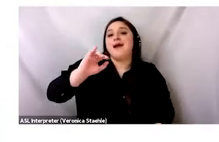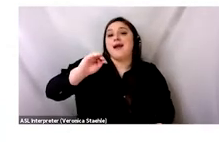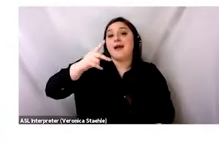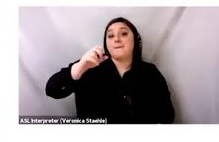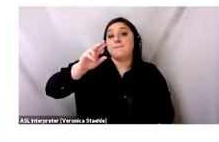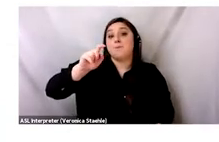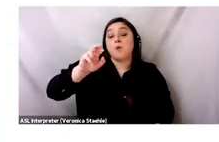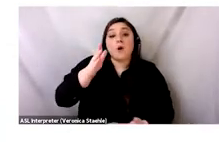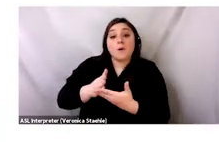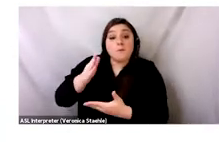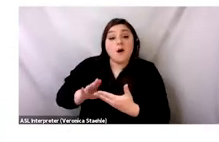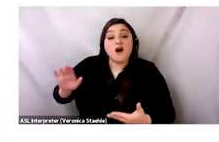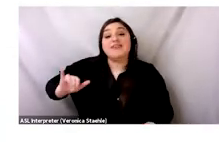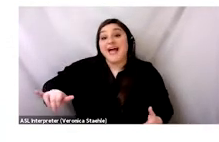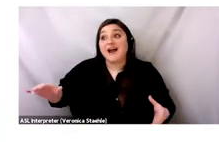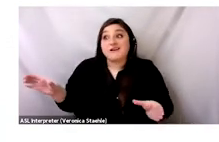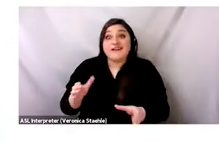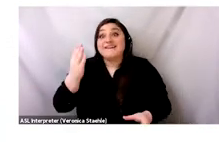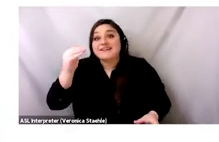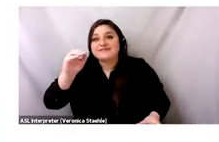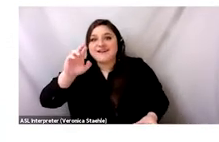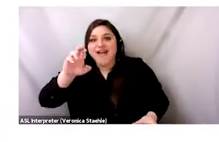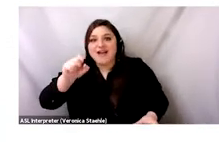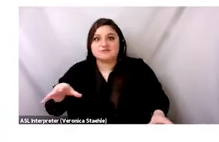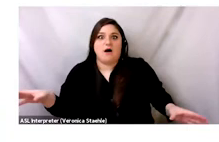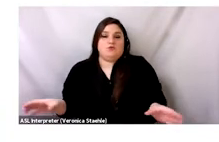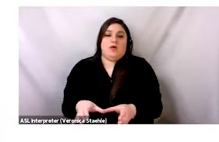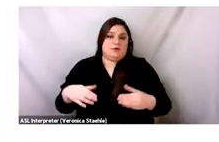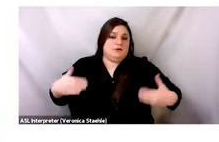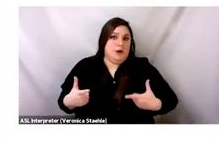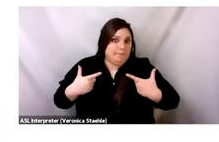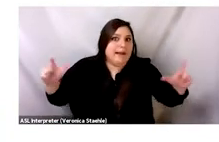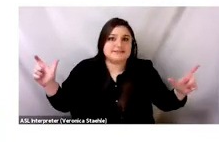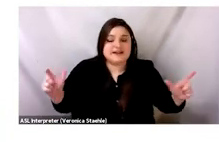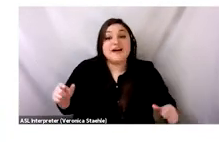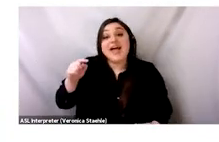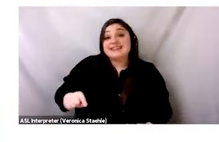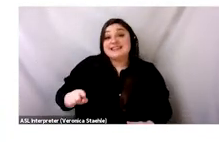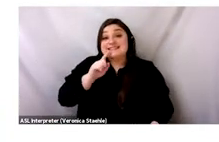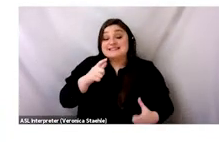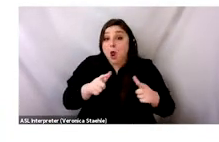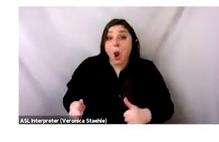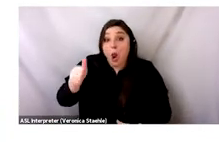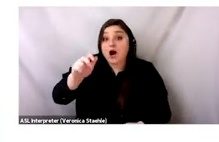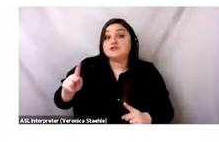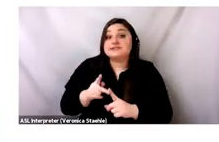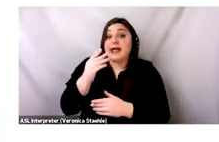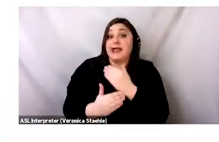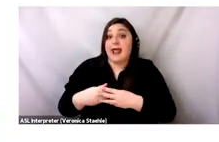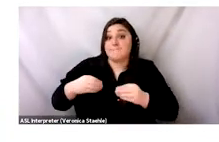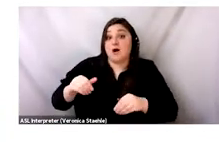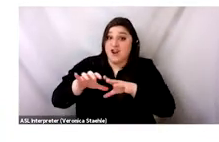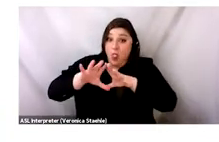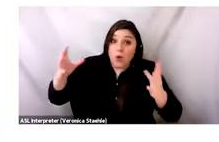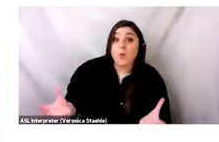it, is about 15 acres. And this is believed to be the largest secondhand clothing market in West Africa. It's possibly the largest